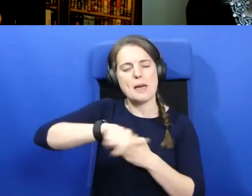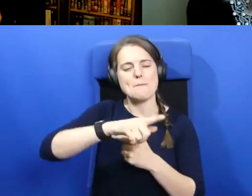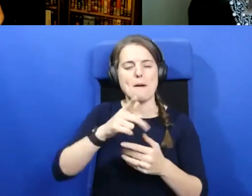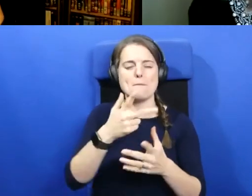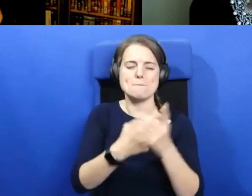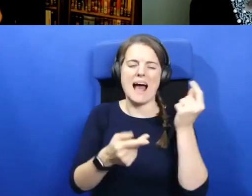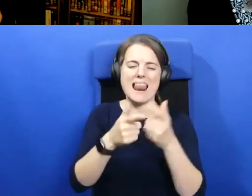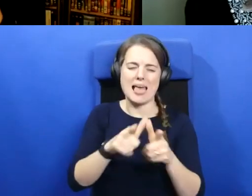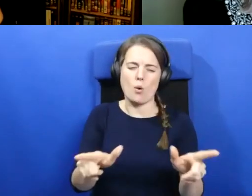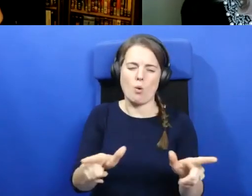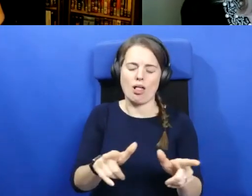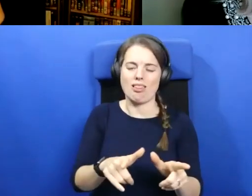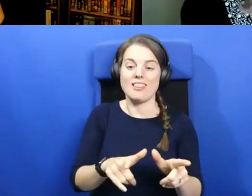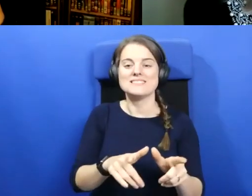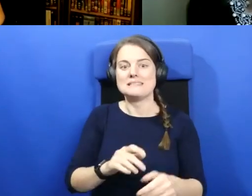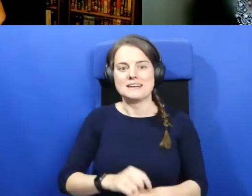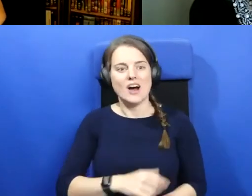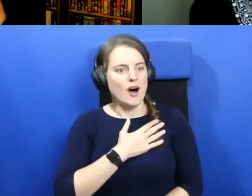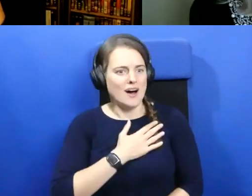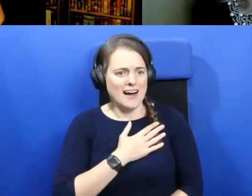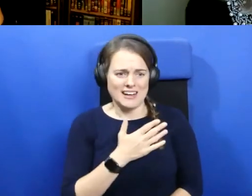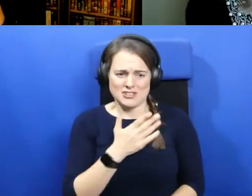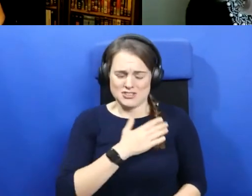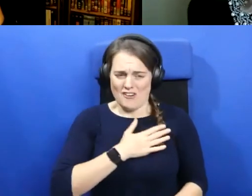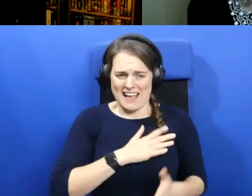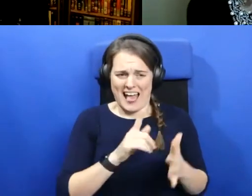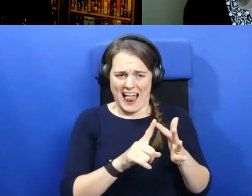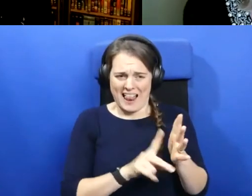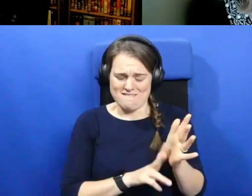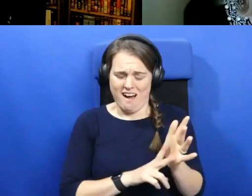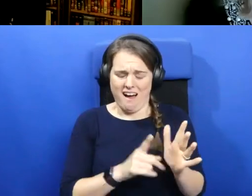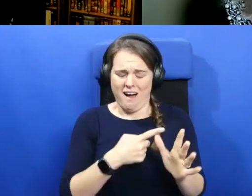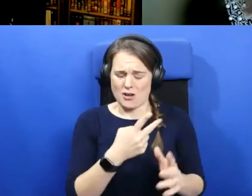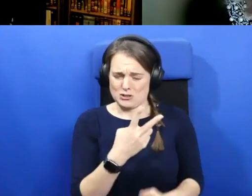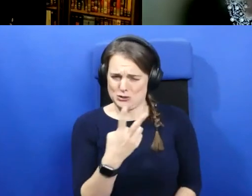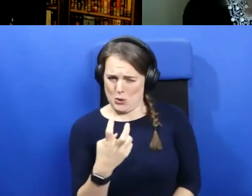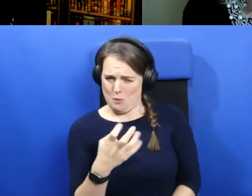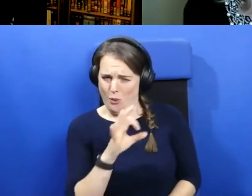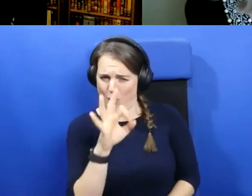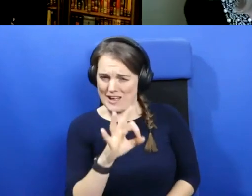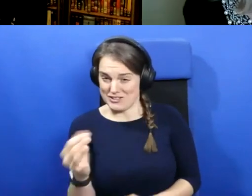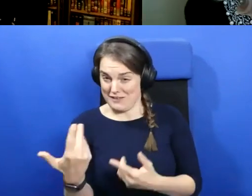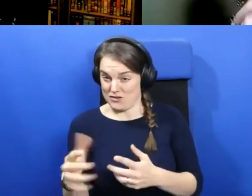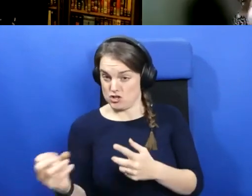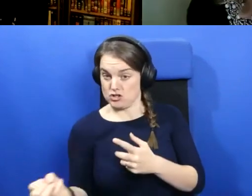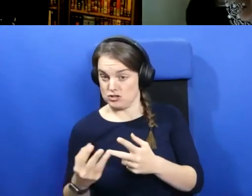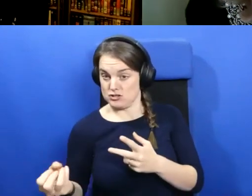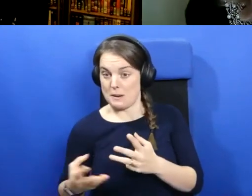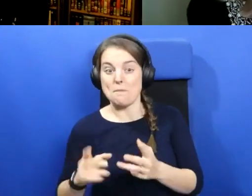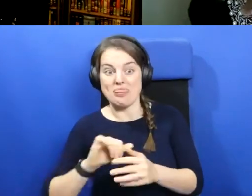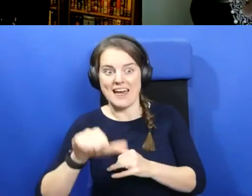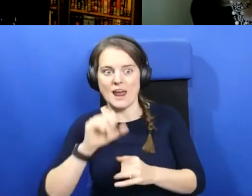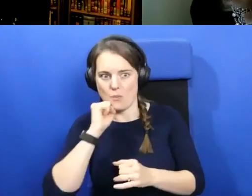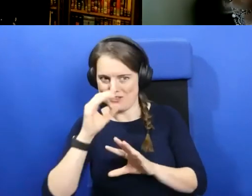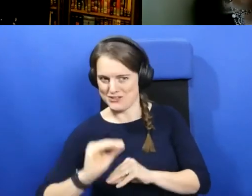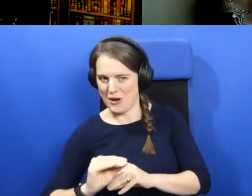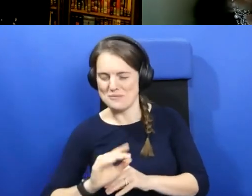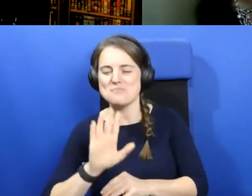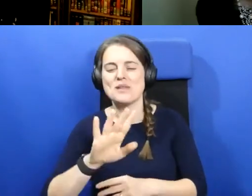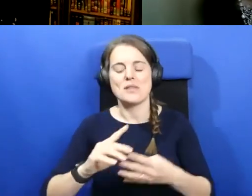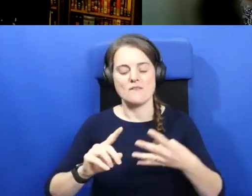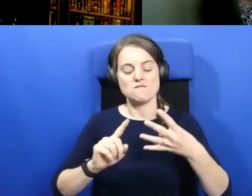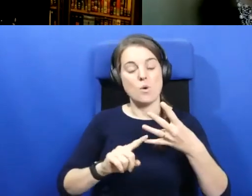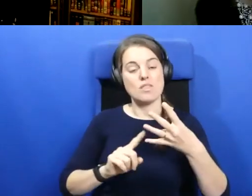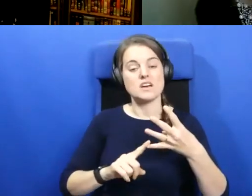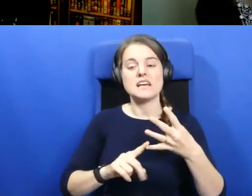more questions, if you don't mind, Alva, that have just come in. And and I will end it at that. But the fourth one, how would Saint Ninian